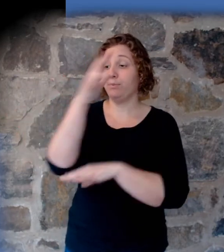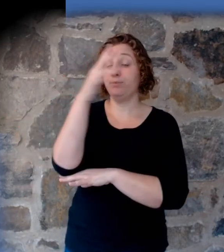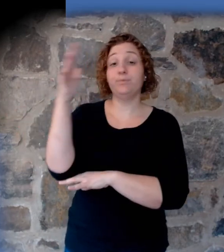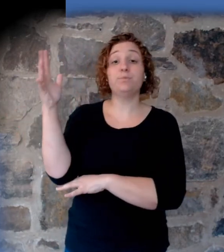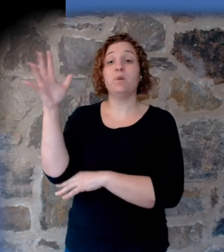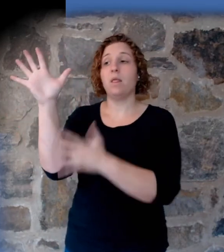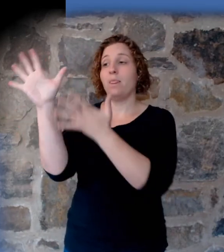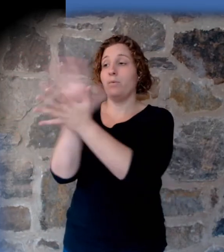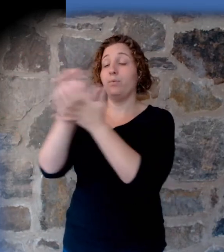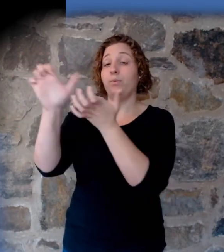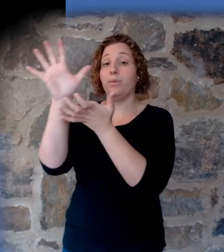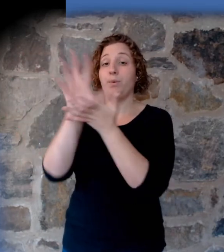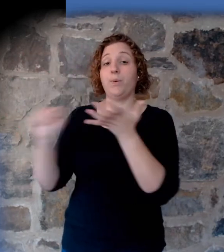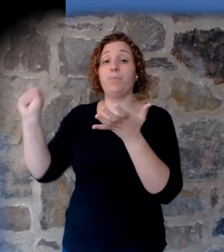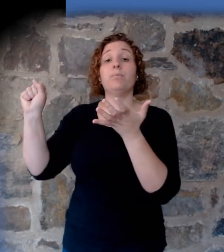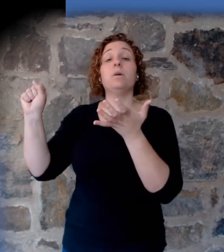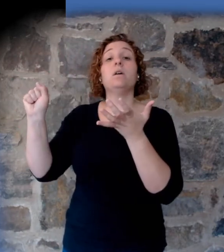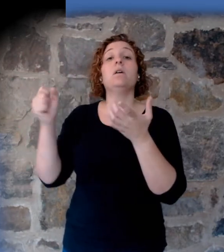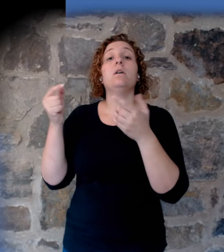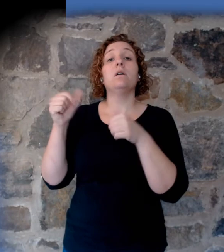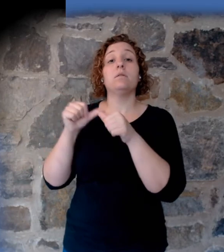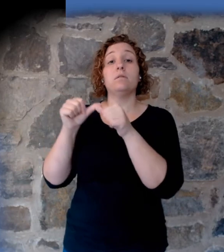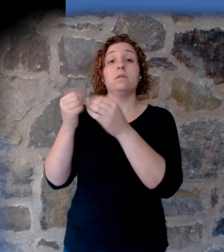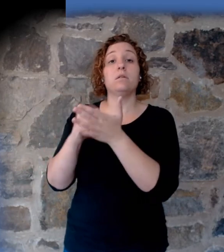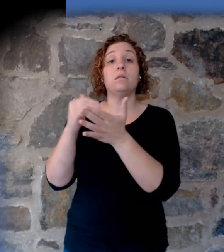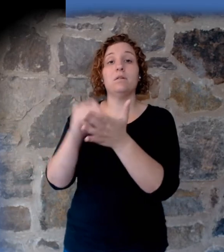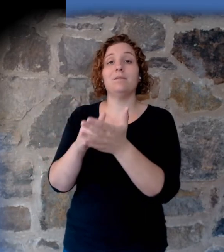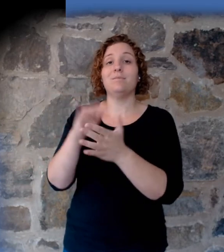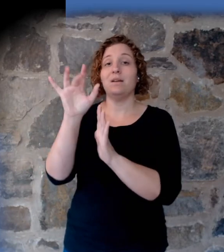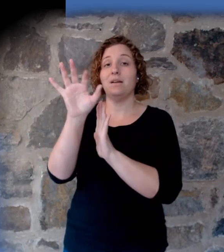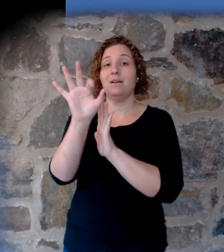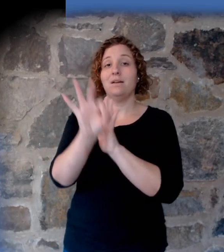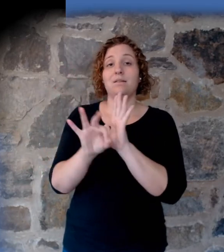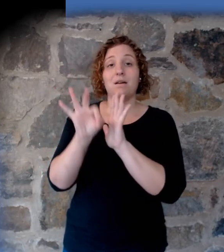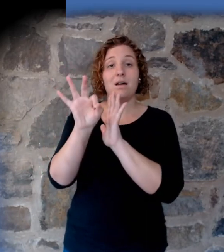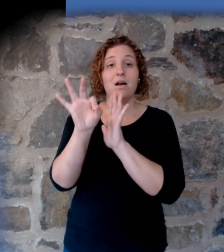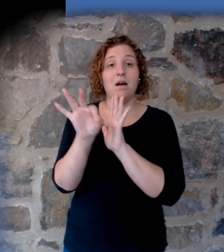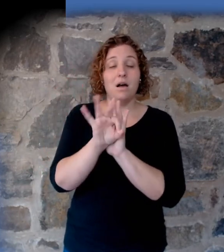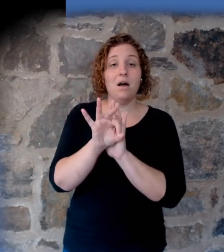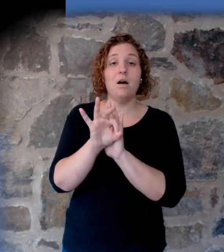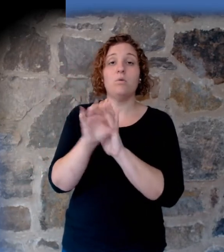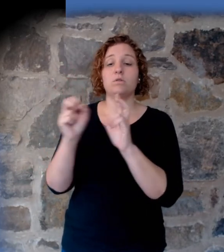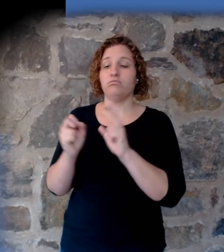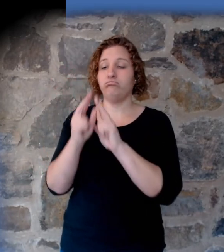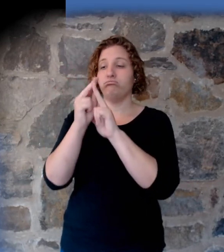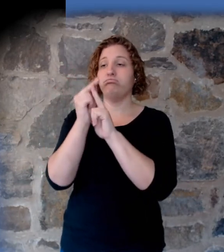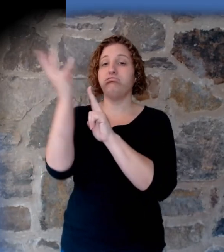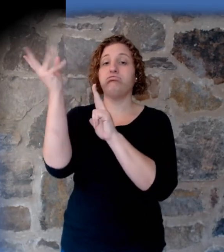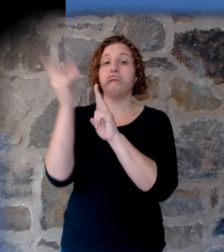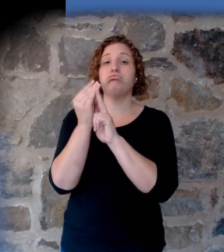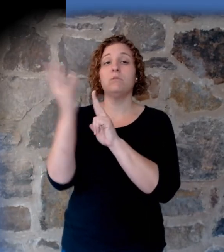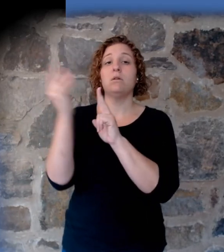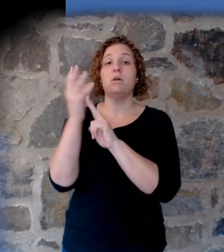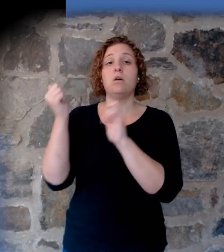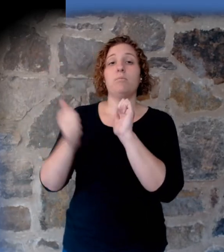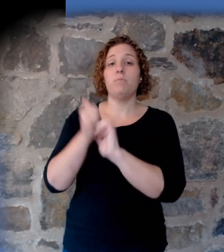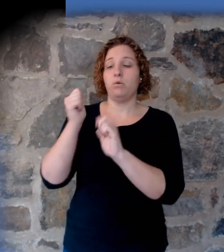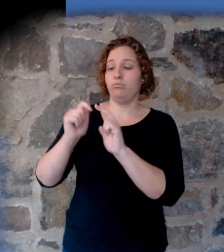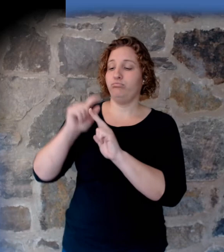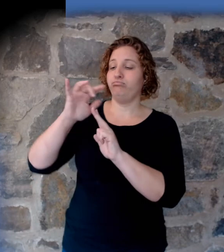Following that, there was nine hours of eruption of mostly vertical ash